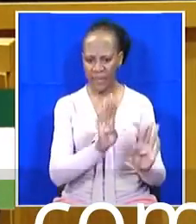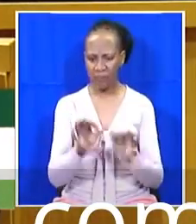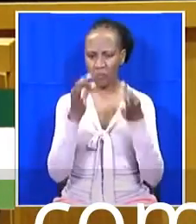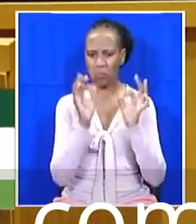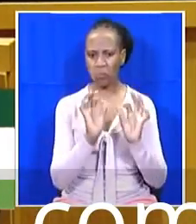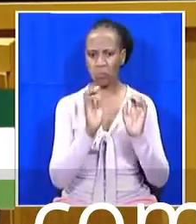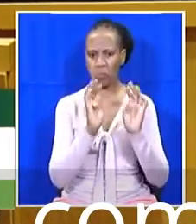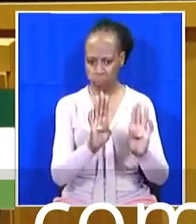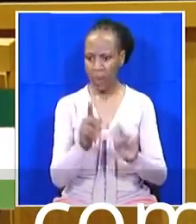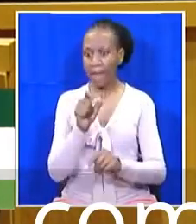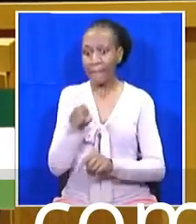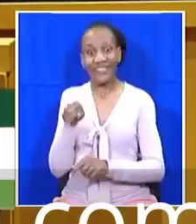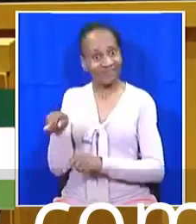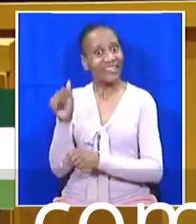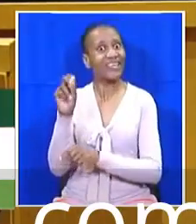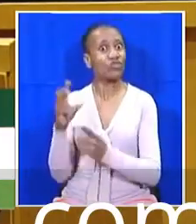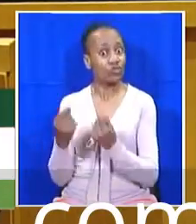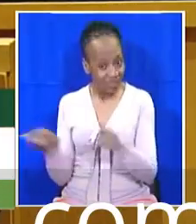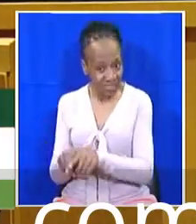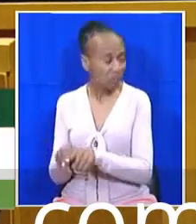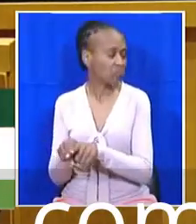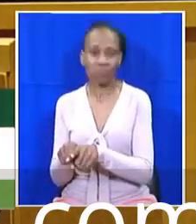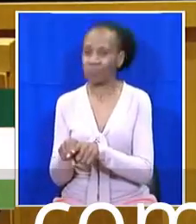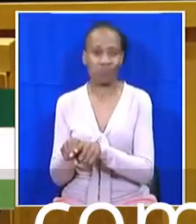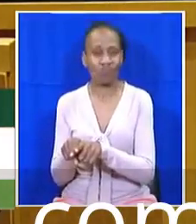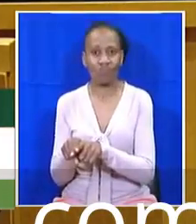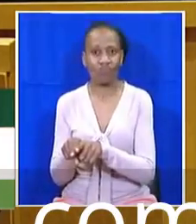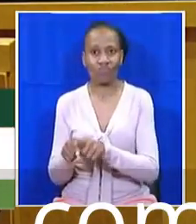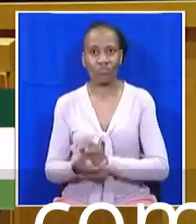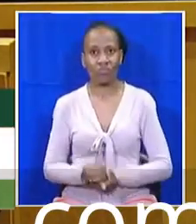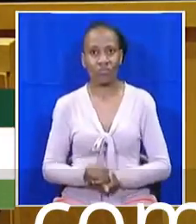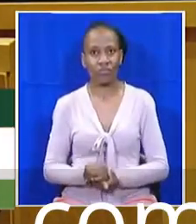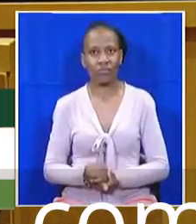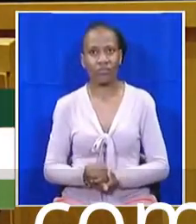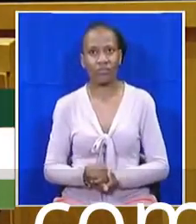hold their own members to the same standards in these important metropolitan areas.